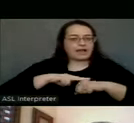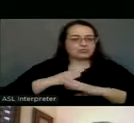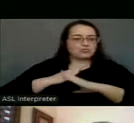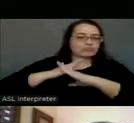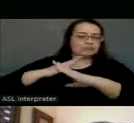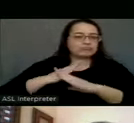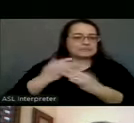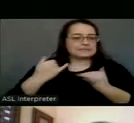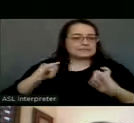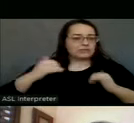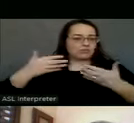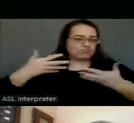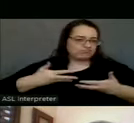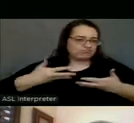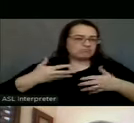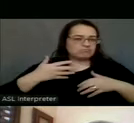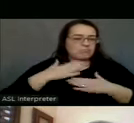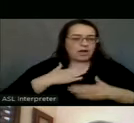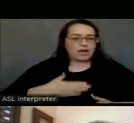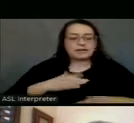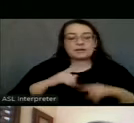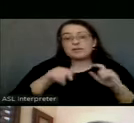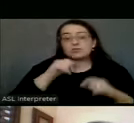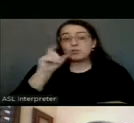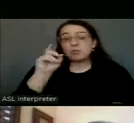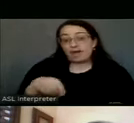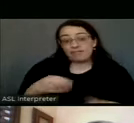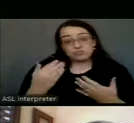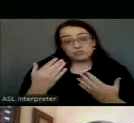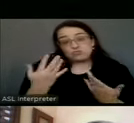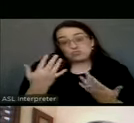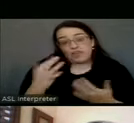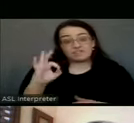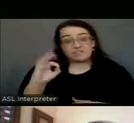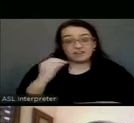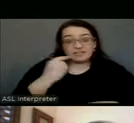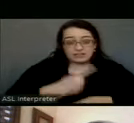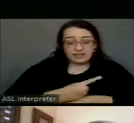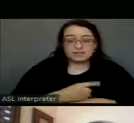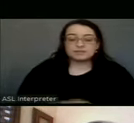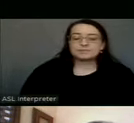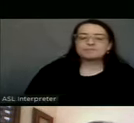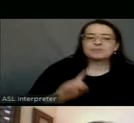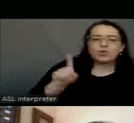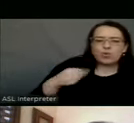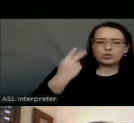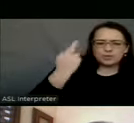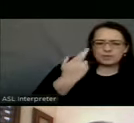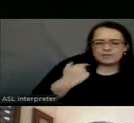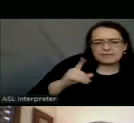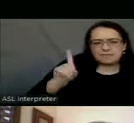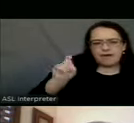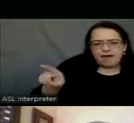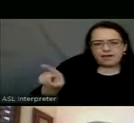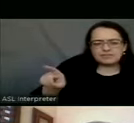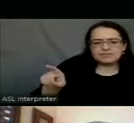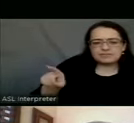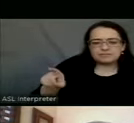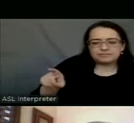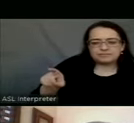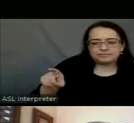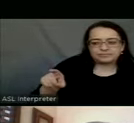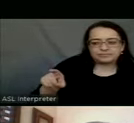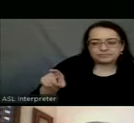natural protection left. But you do not have to. Well, the only reason I'm kind of asking that is because, you know,